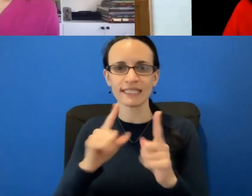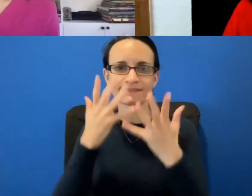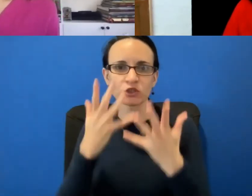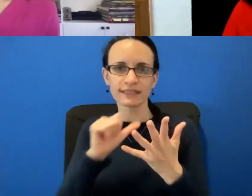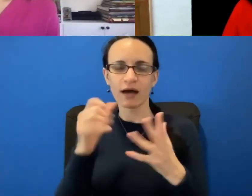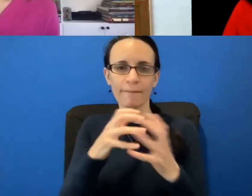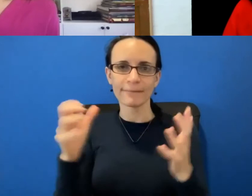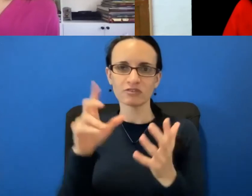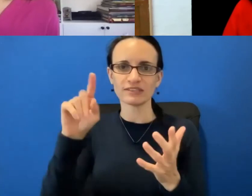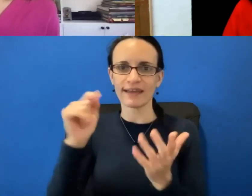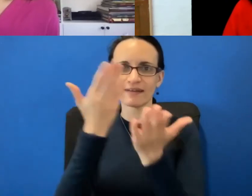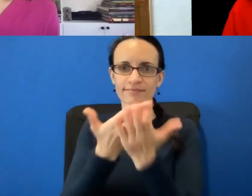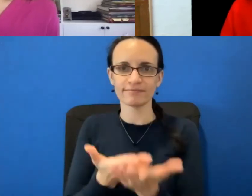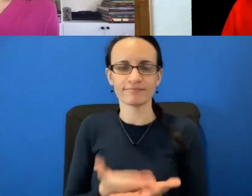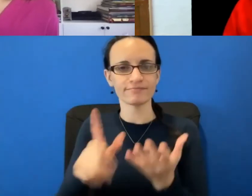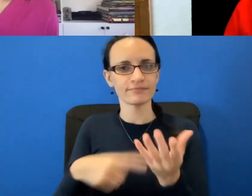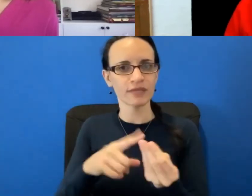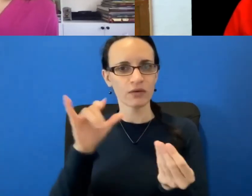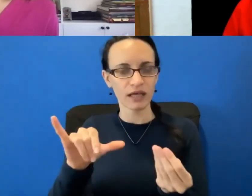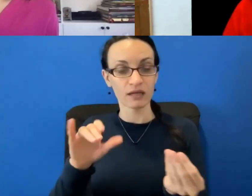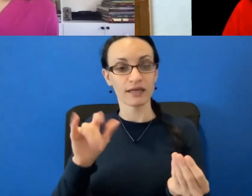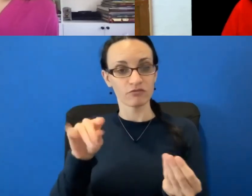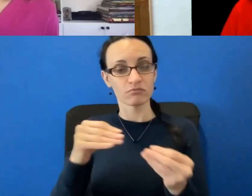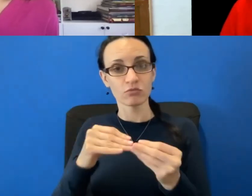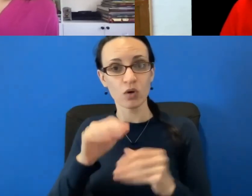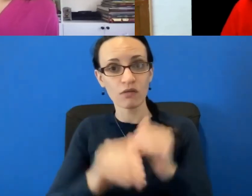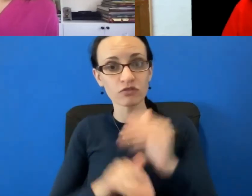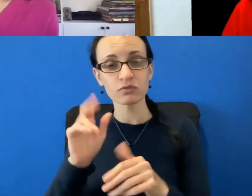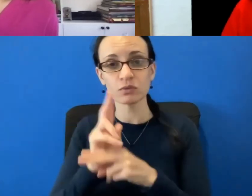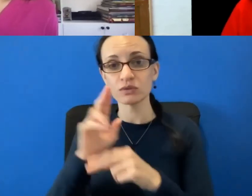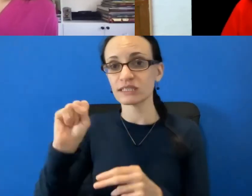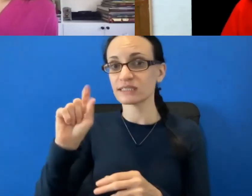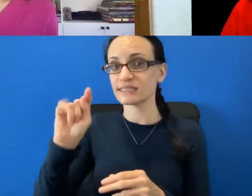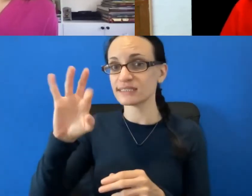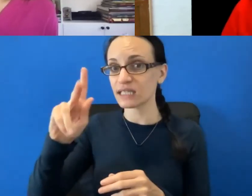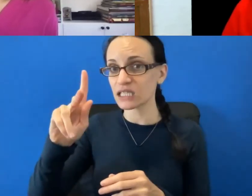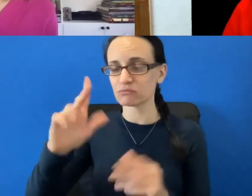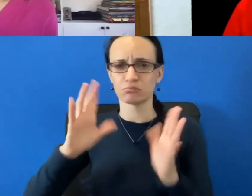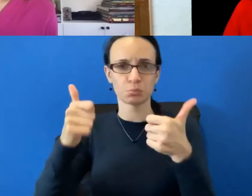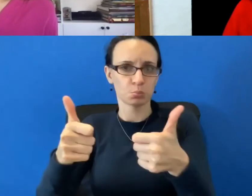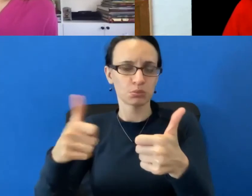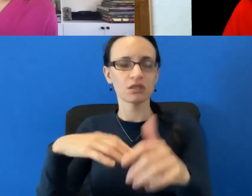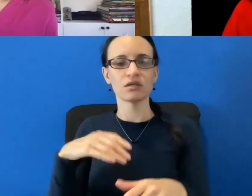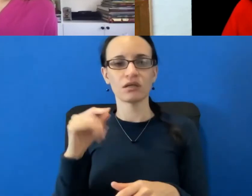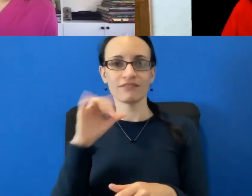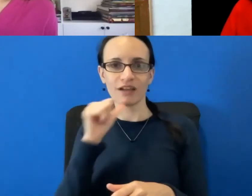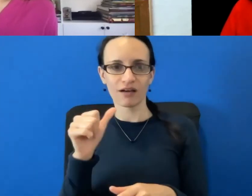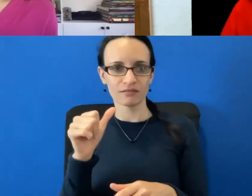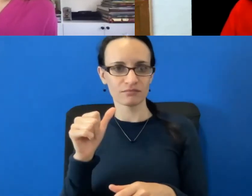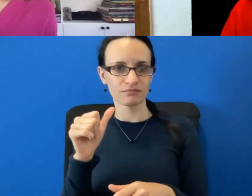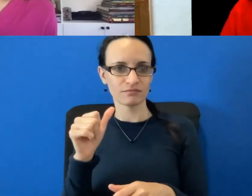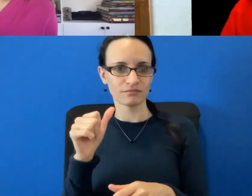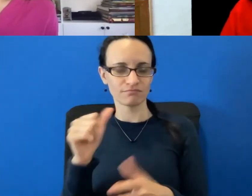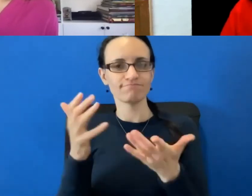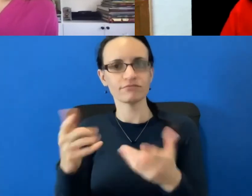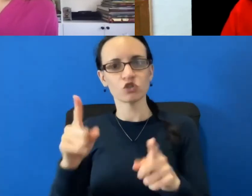So if you are much more comfortable using a stick, then go ahead. And if not, then perhaps during